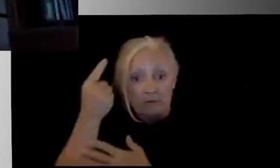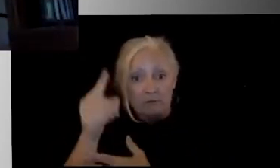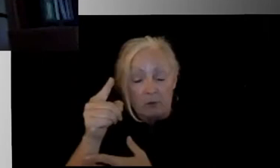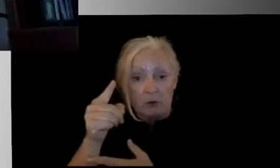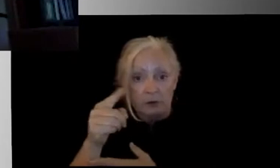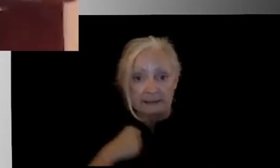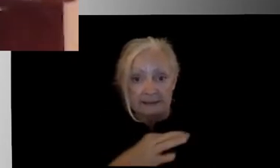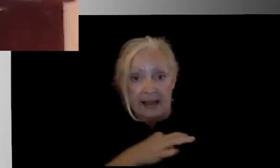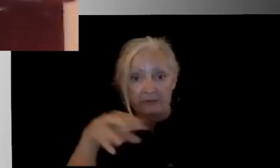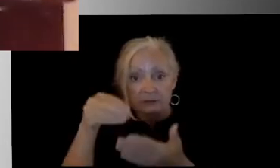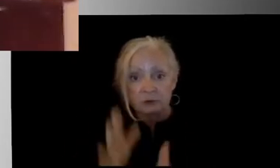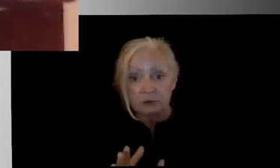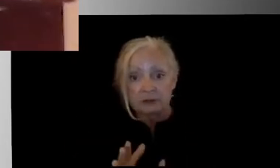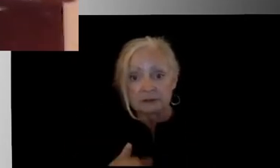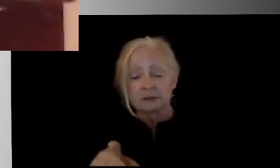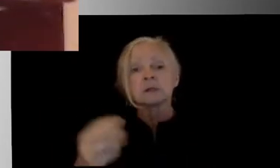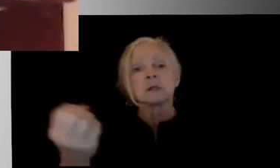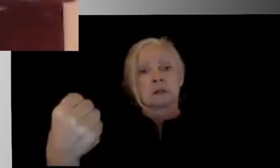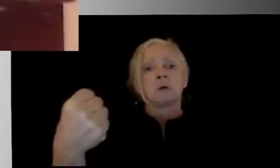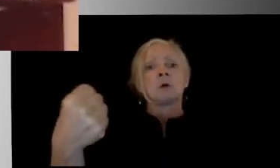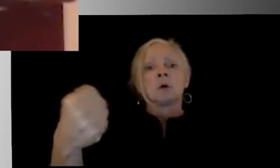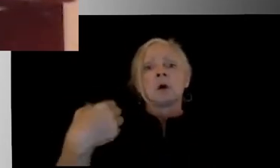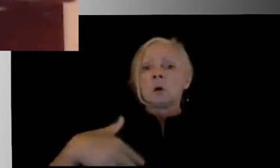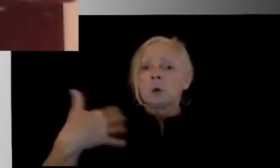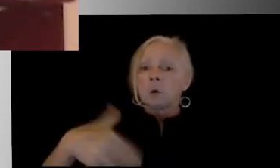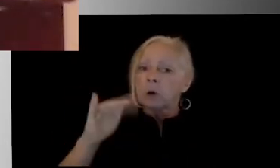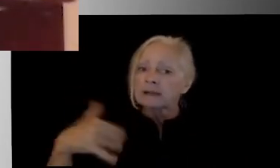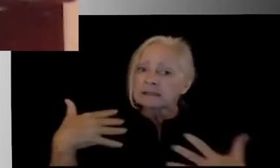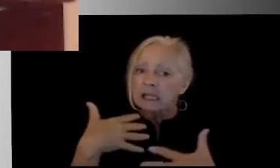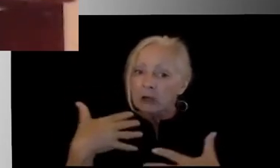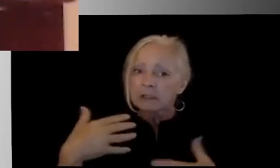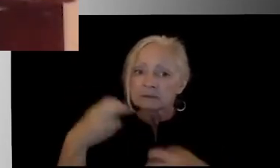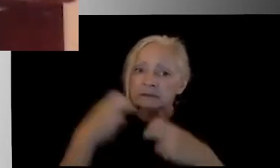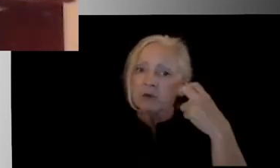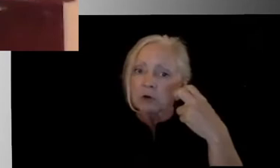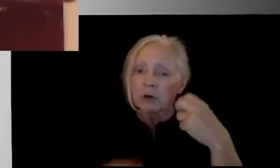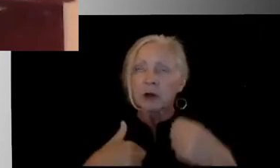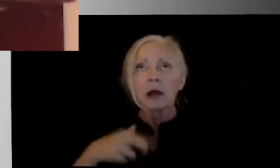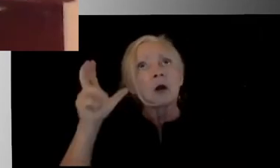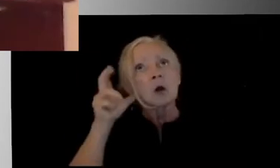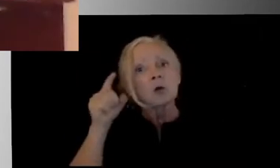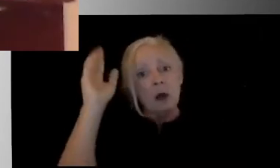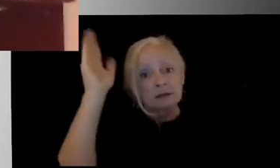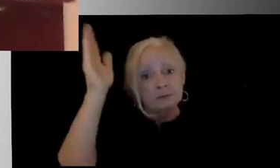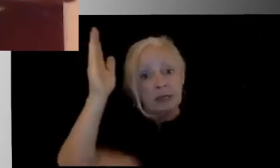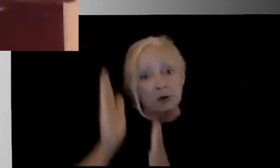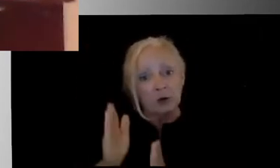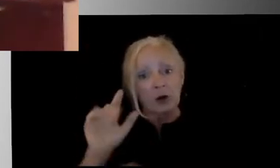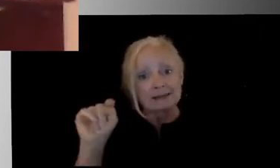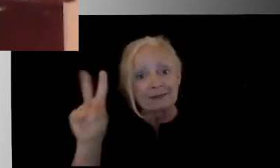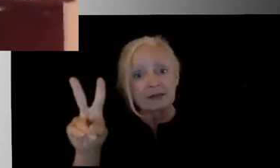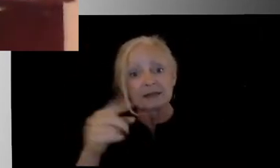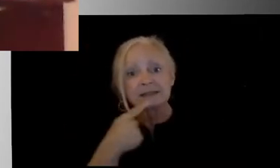Yeah, that's been, I think, the scariest part and the most difficult part. I heard a speaker on a national TV show this morning talk about how schools